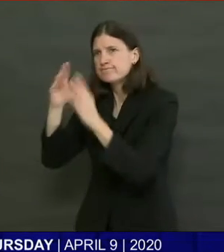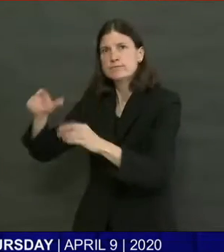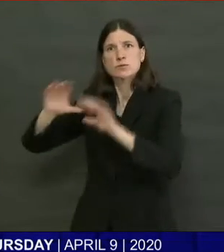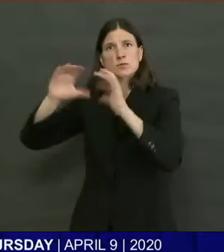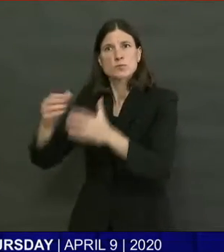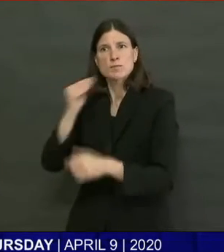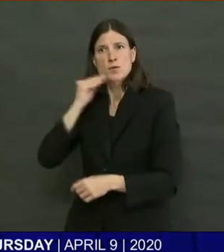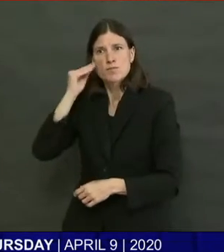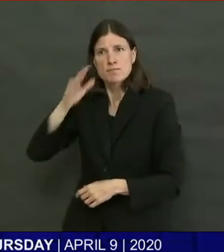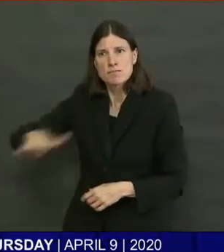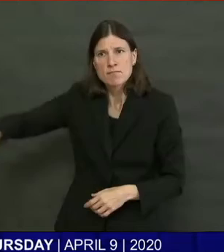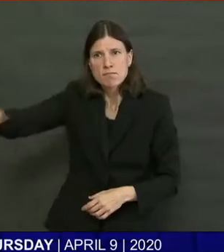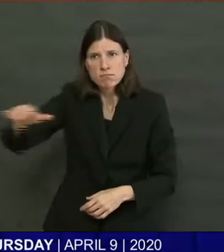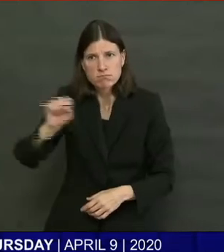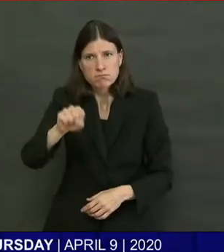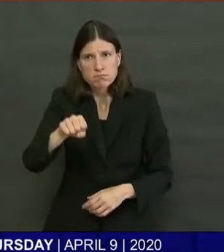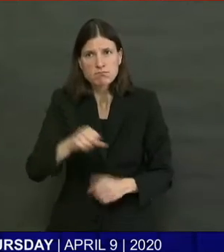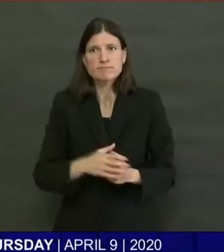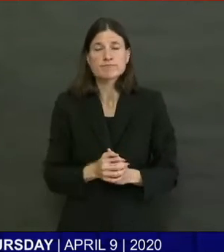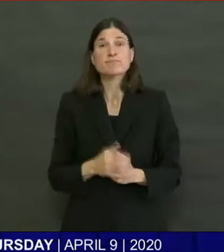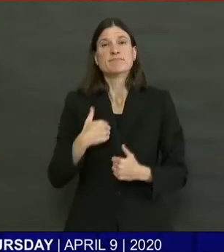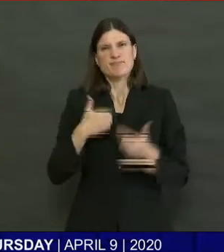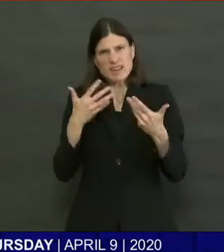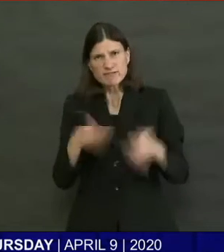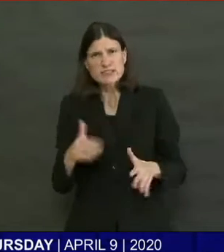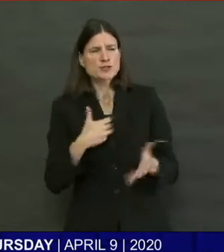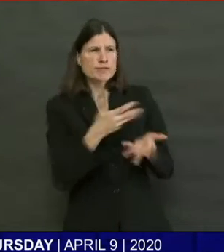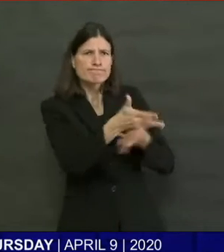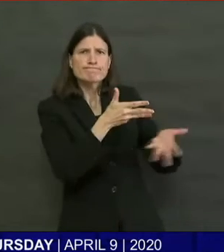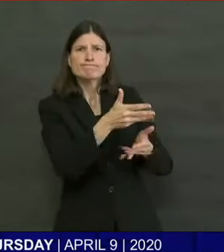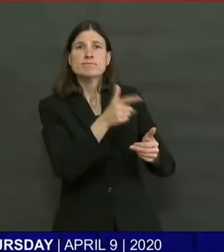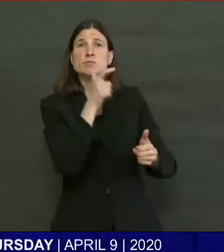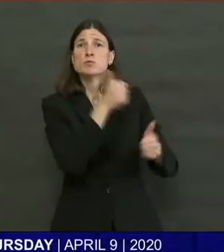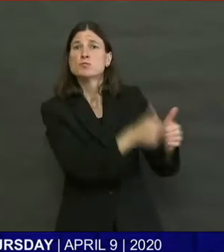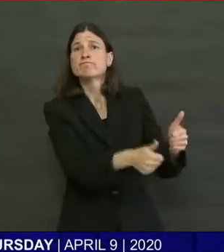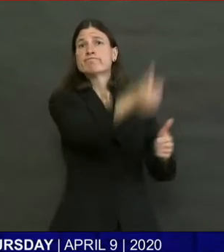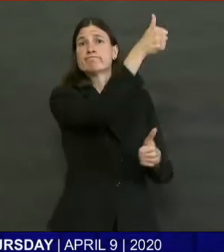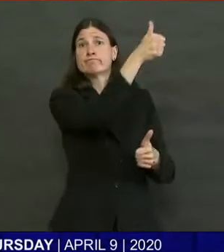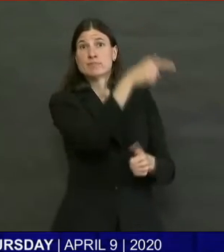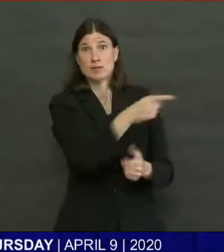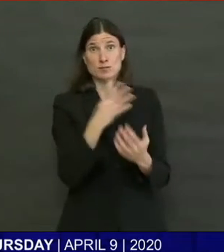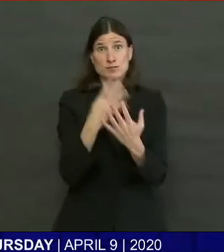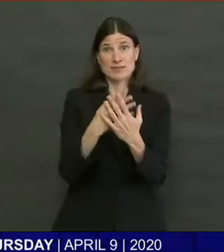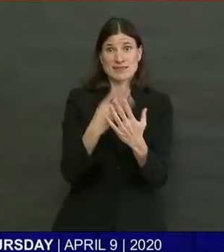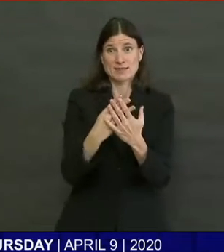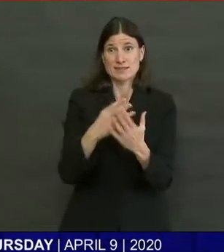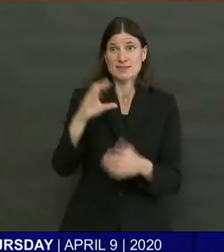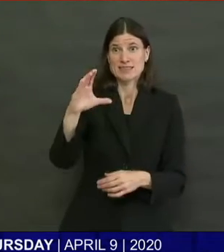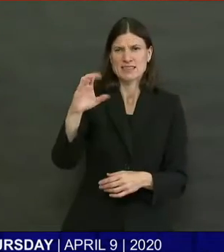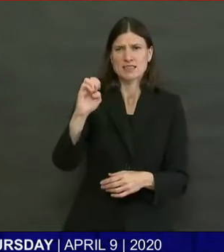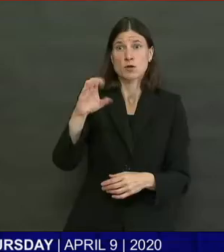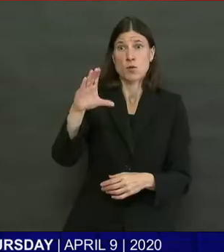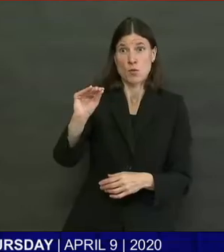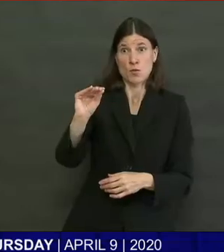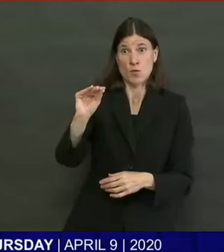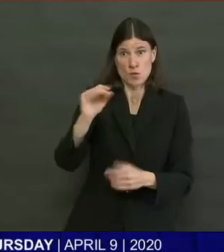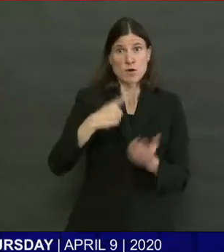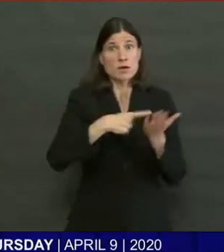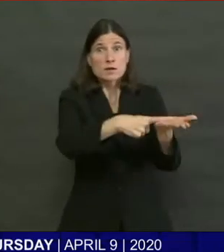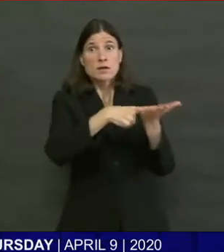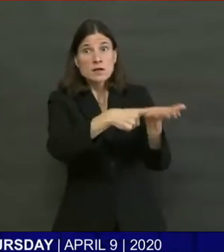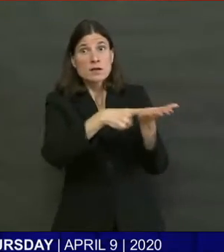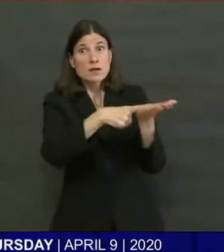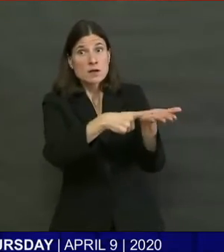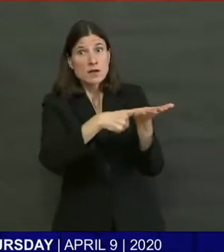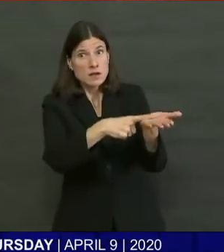bravery. We're going to continue to try harder to get more personal protective equipment and keep you and